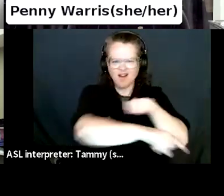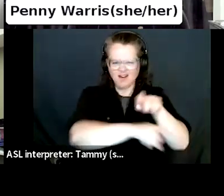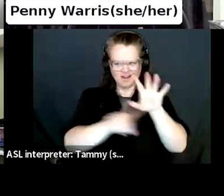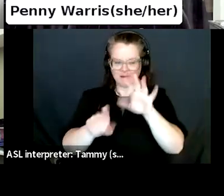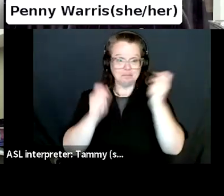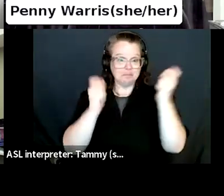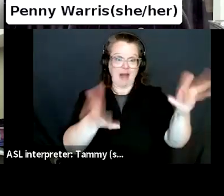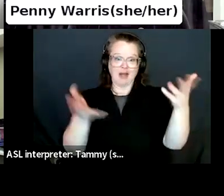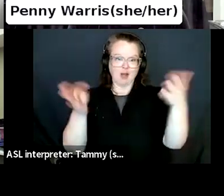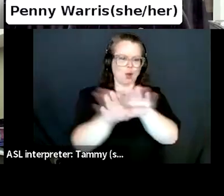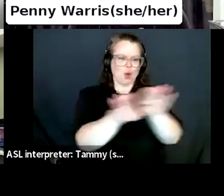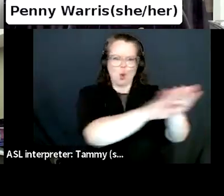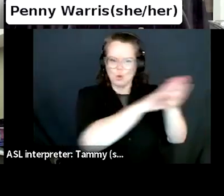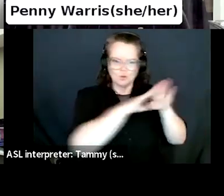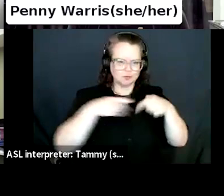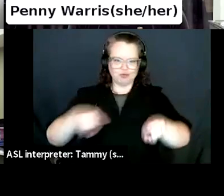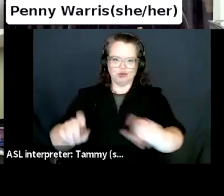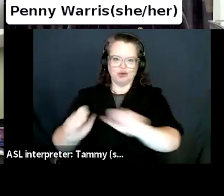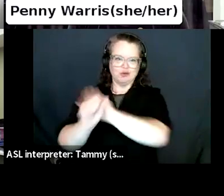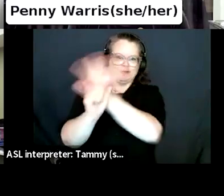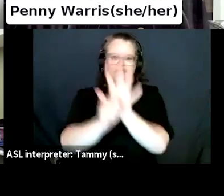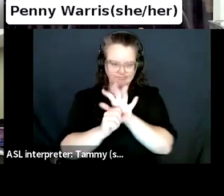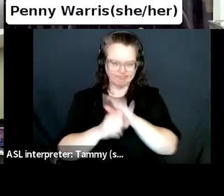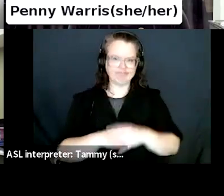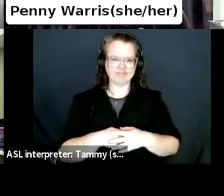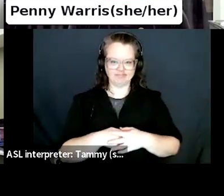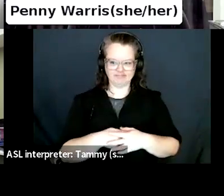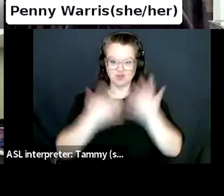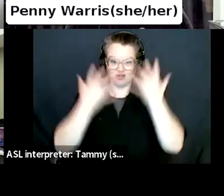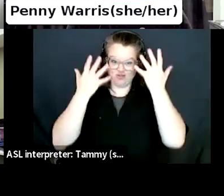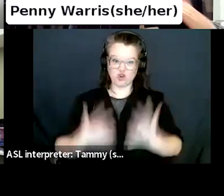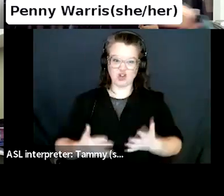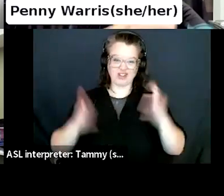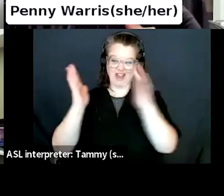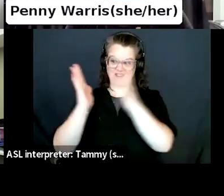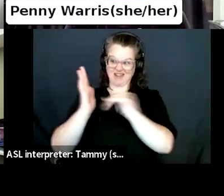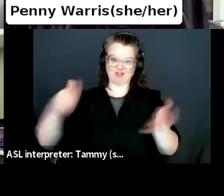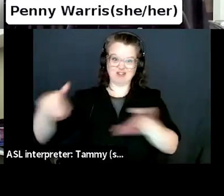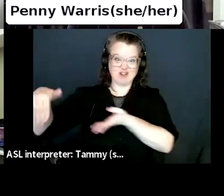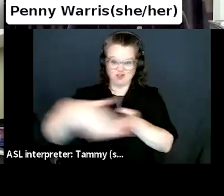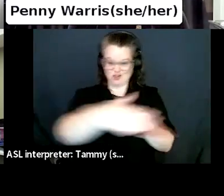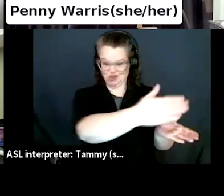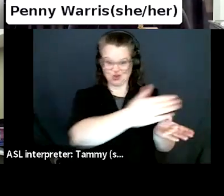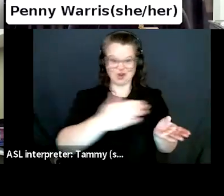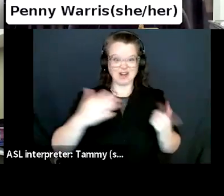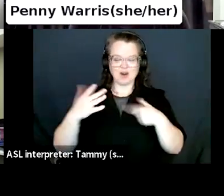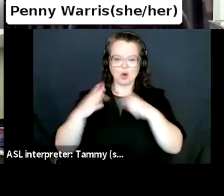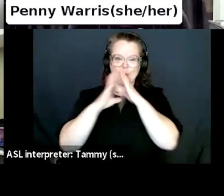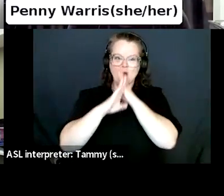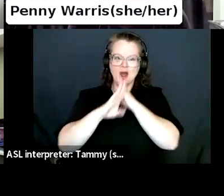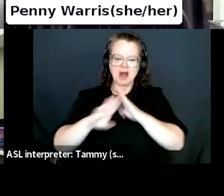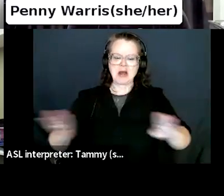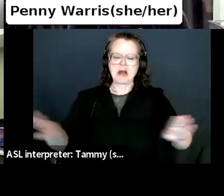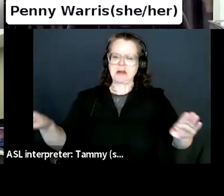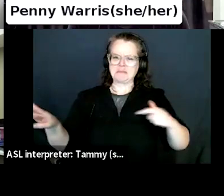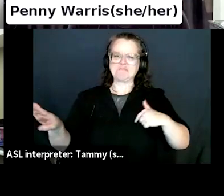we actually became the anchor of our streets. So it's been, the whole, the whole situation's been upside down, but perfect for us.